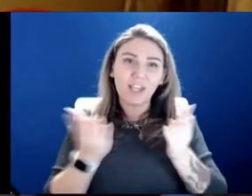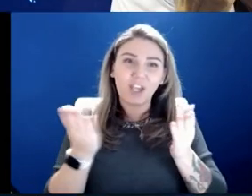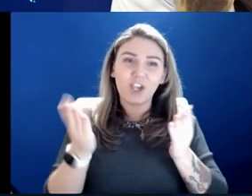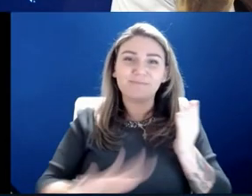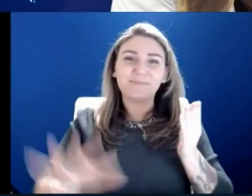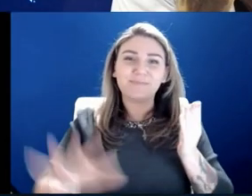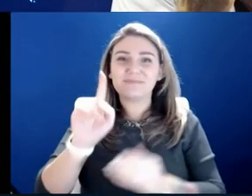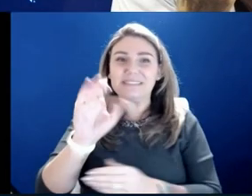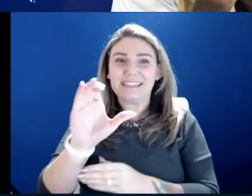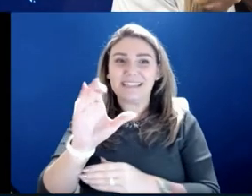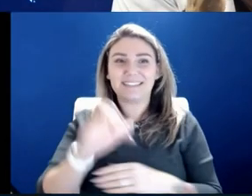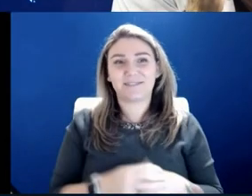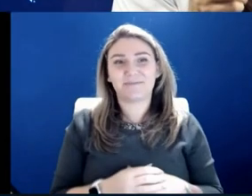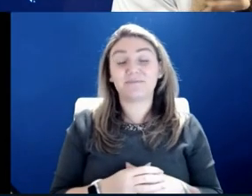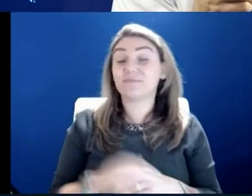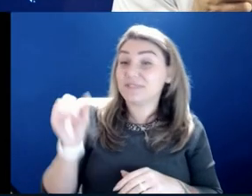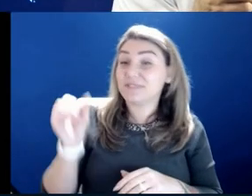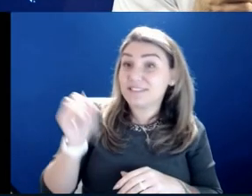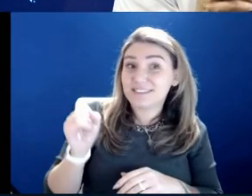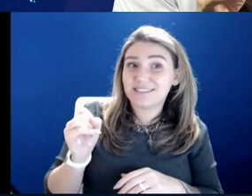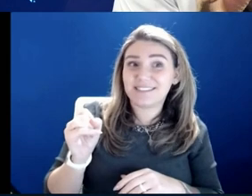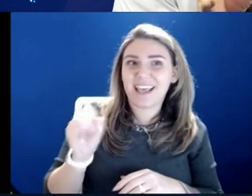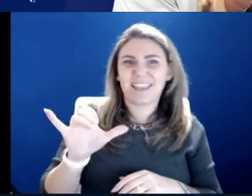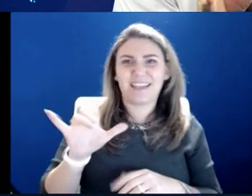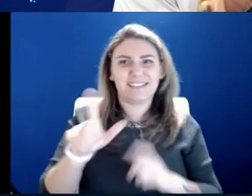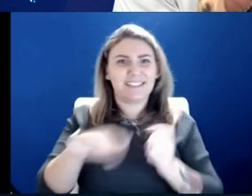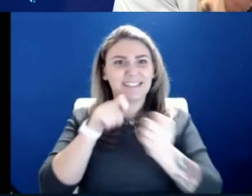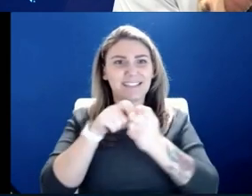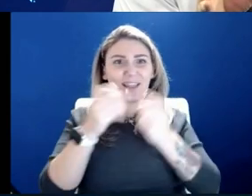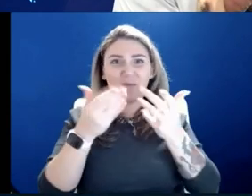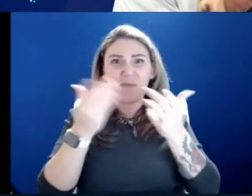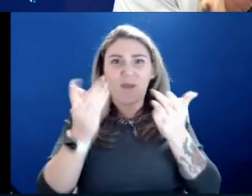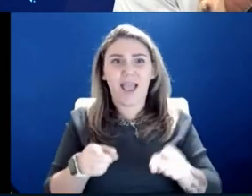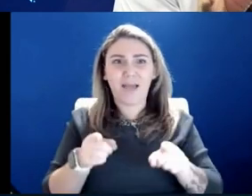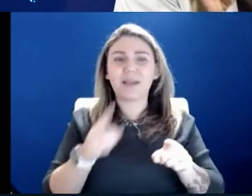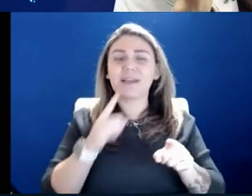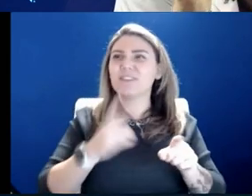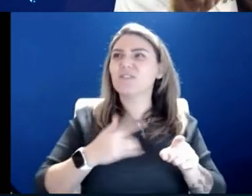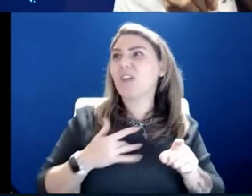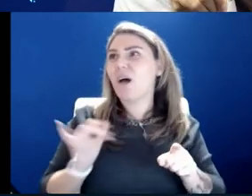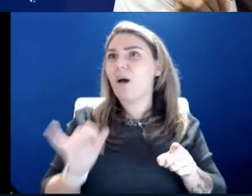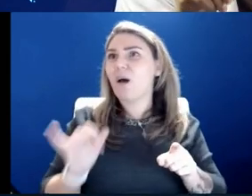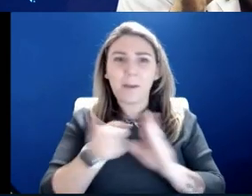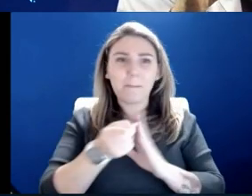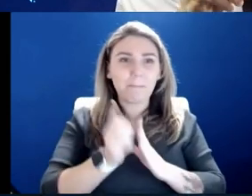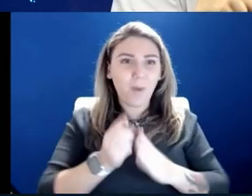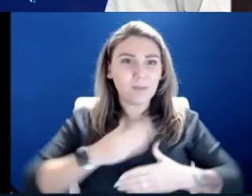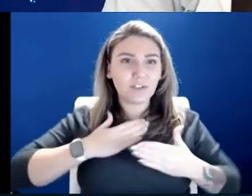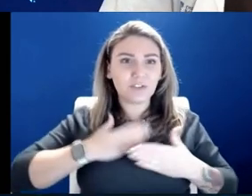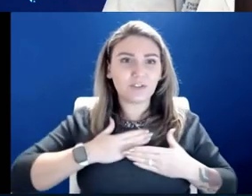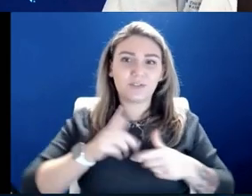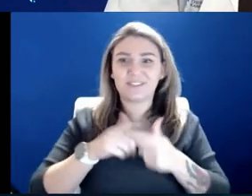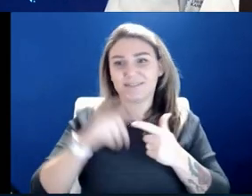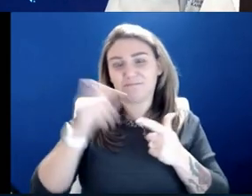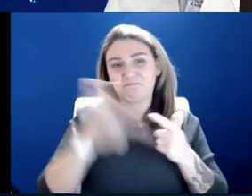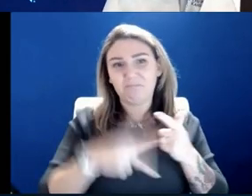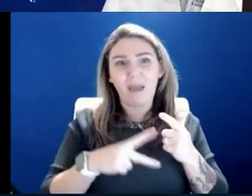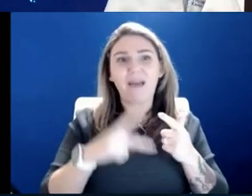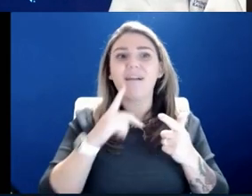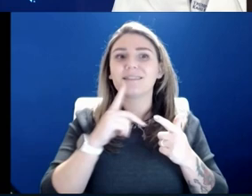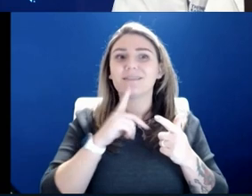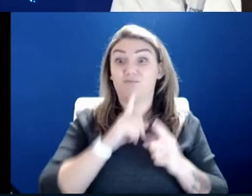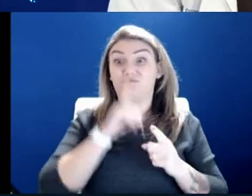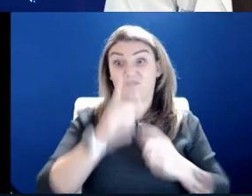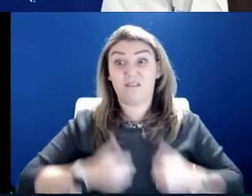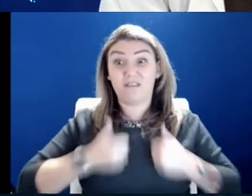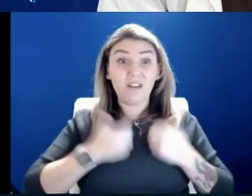Boy, it is. was, that's exactly what happened. It felt like you had that moment of joy before you had to go back to the reality of what